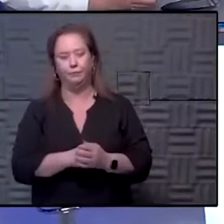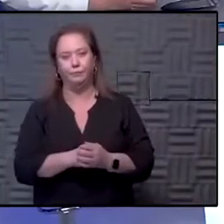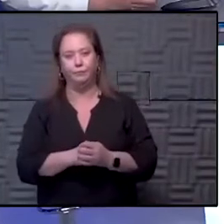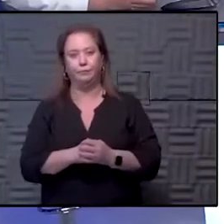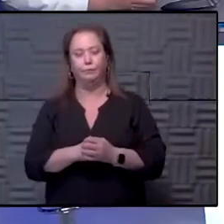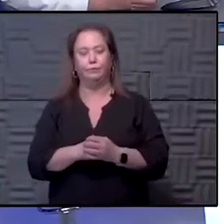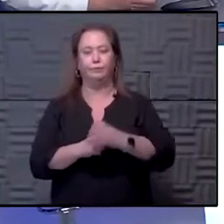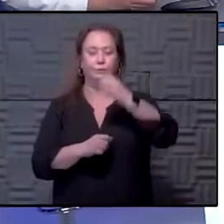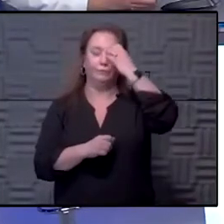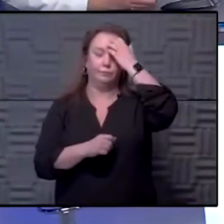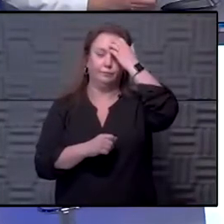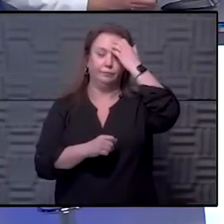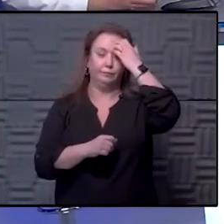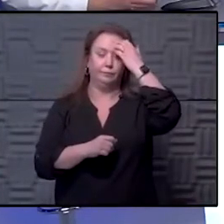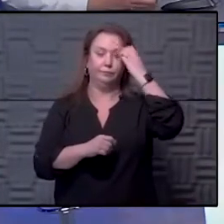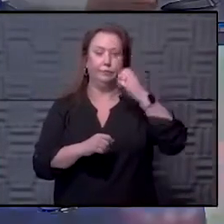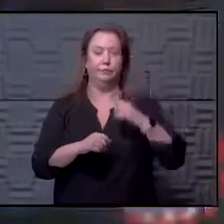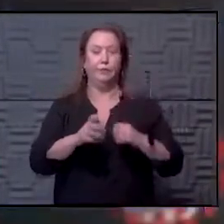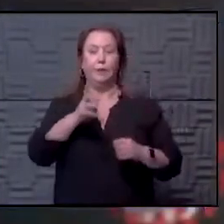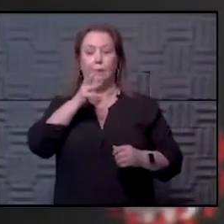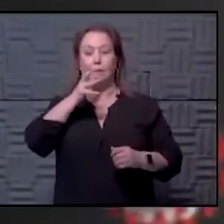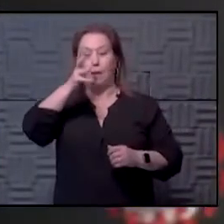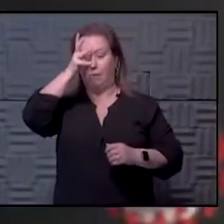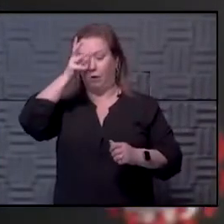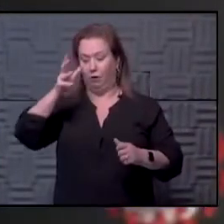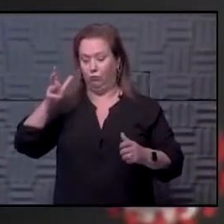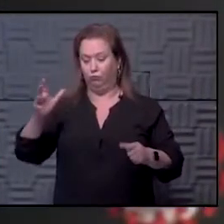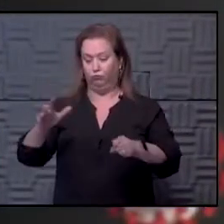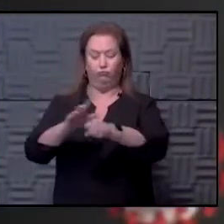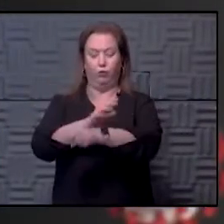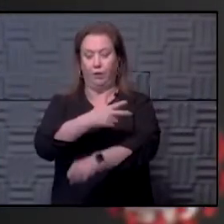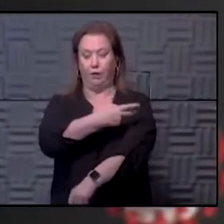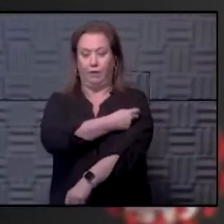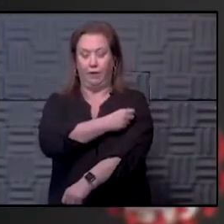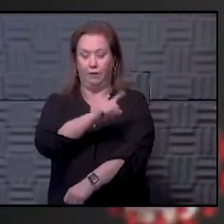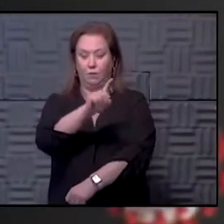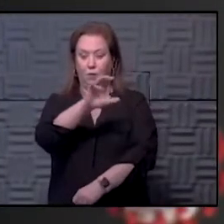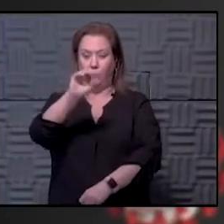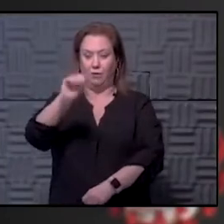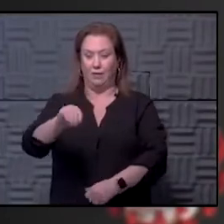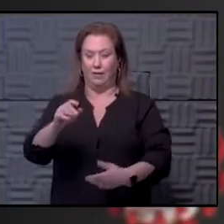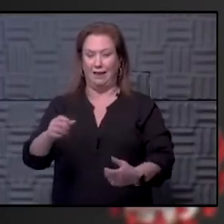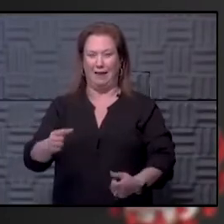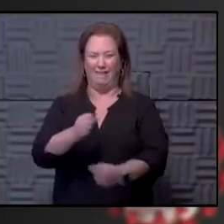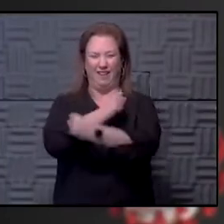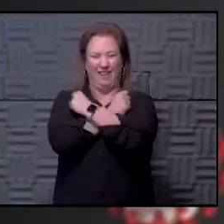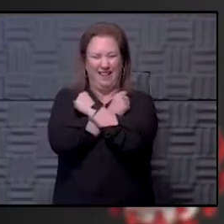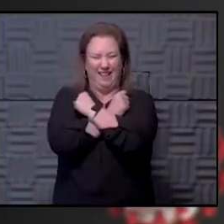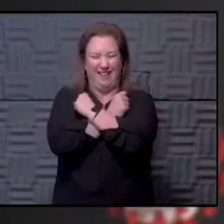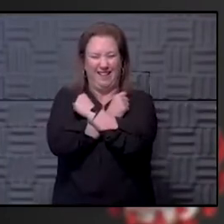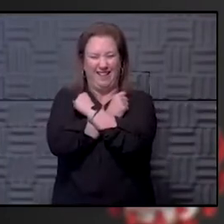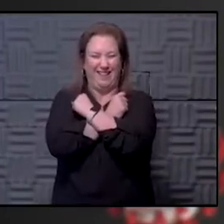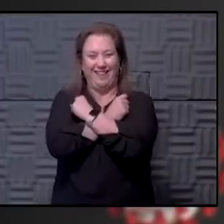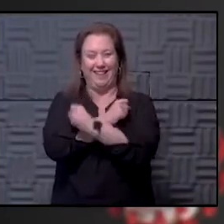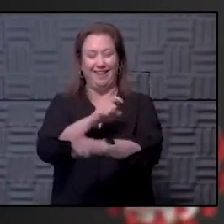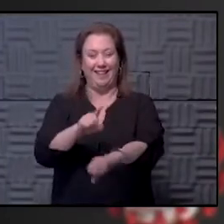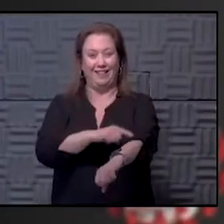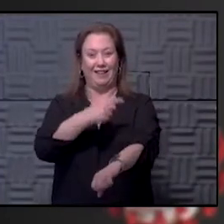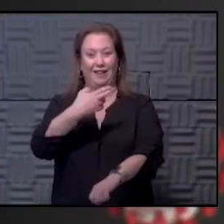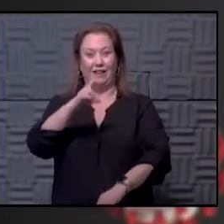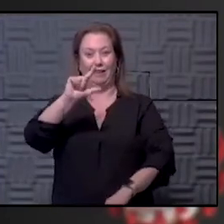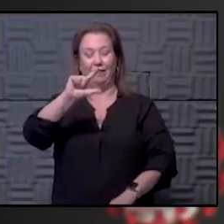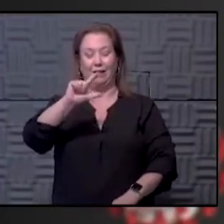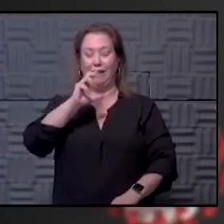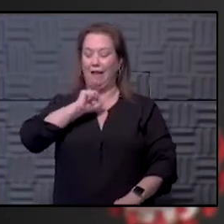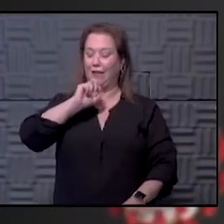Jill. Right. Once my parents and I are fully vaccinated, can I safely give them a good long hug? They are in